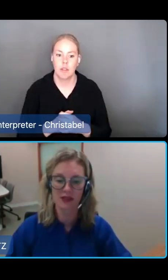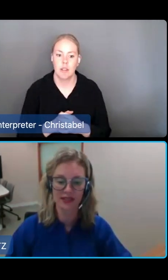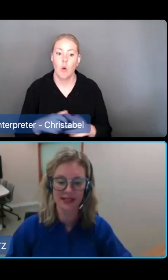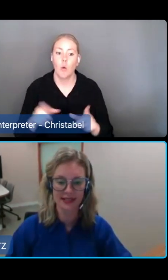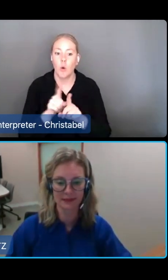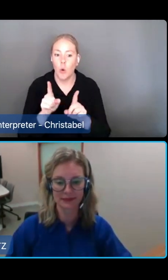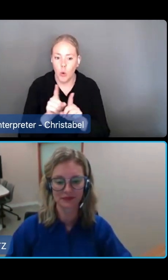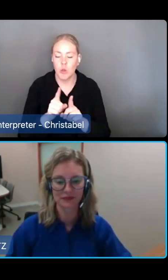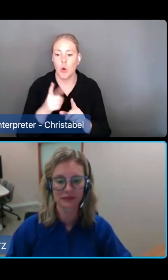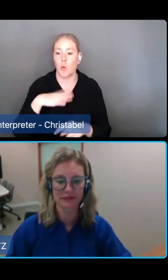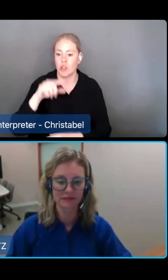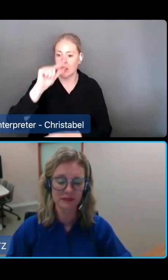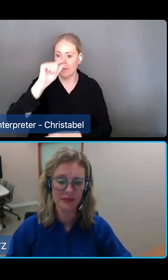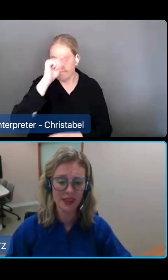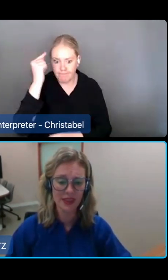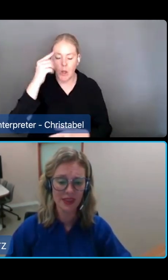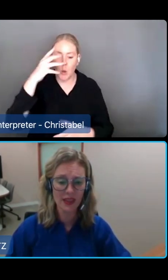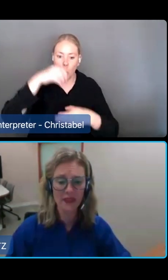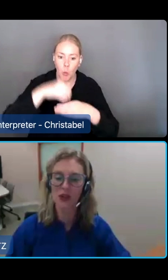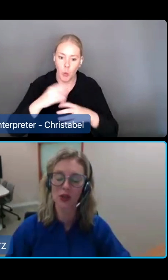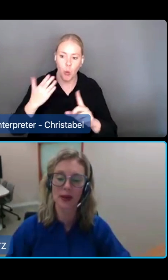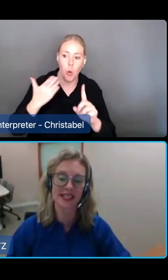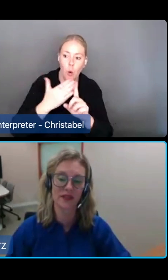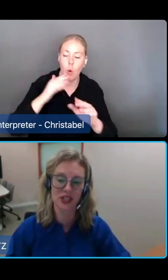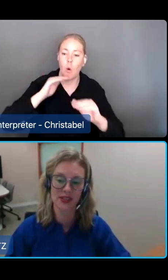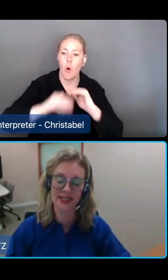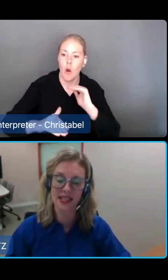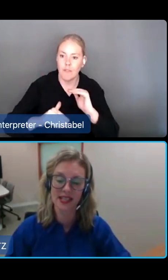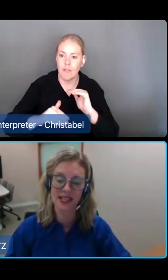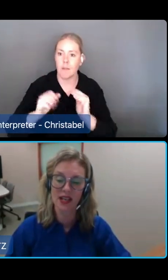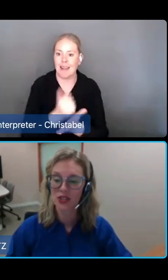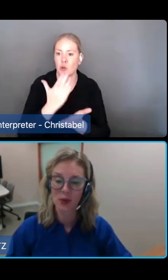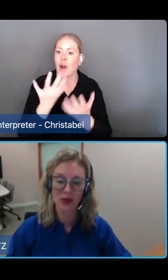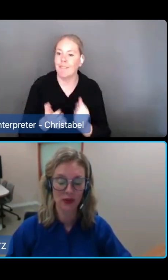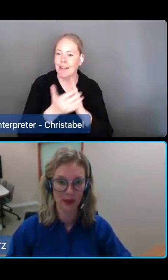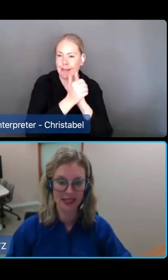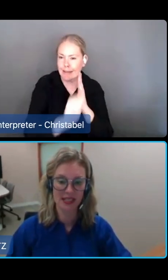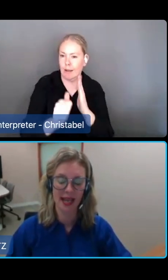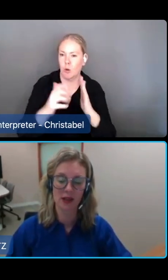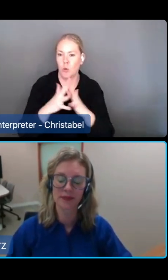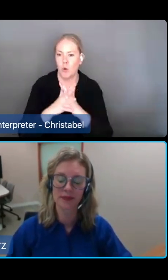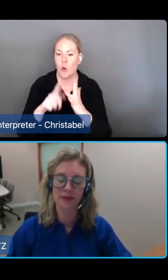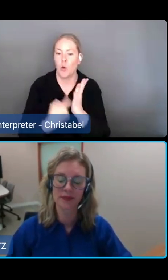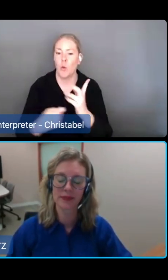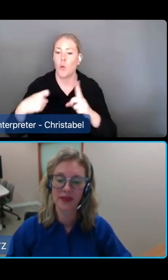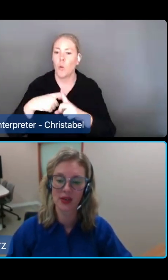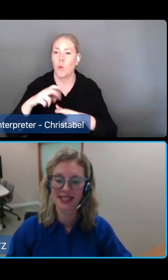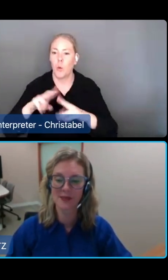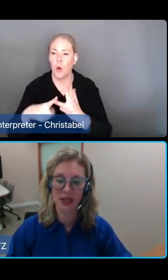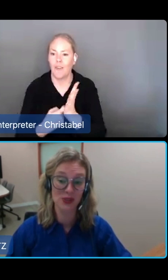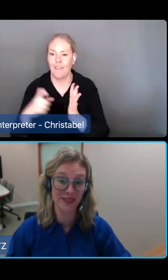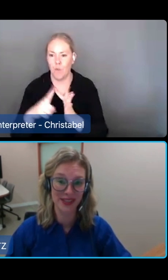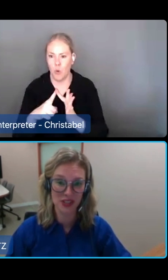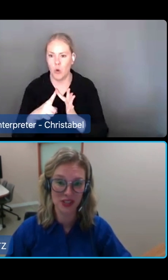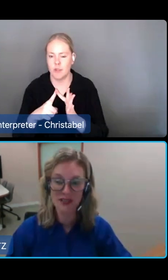included those references. The objects are followed by definitions, which I won't go through in detail. However, there are